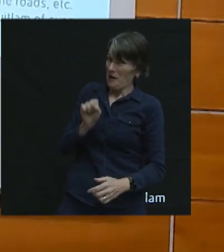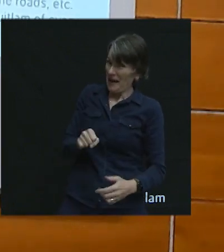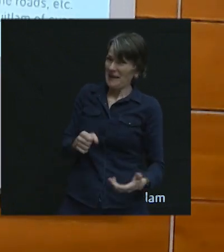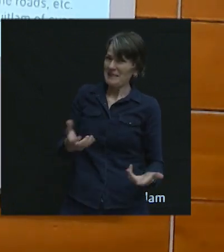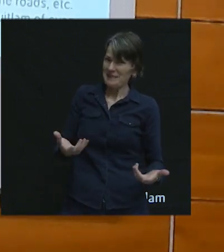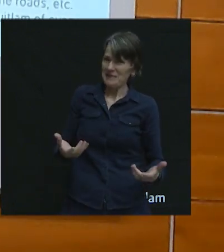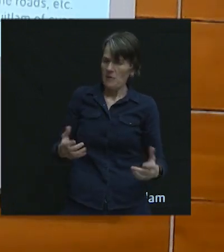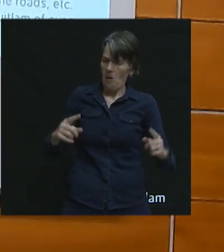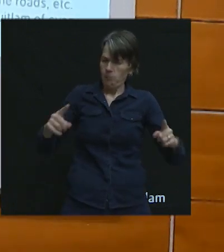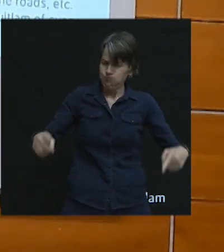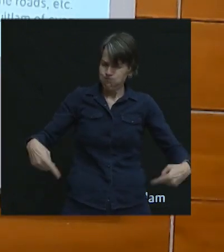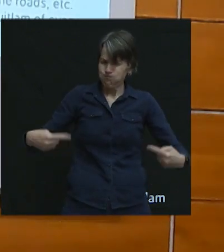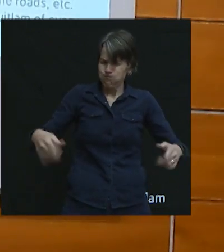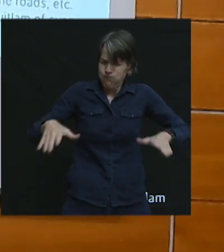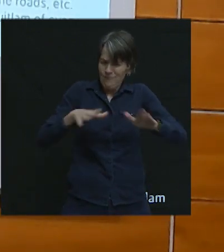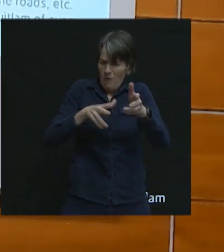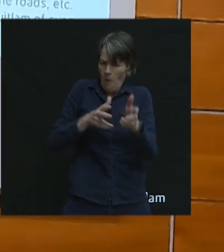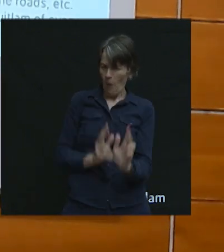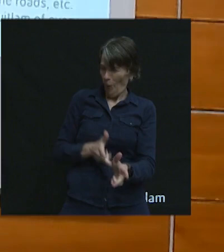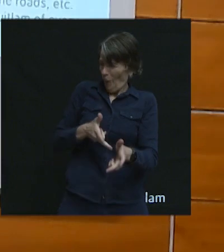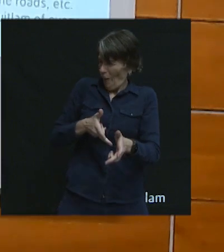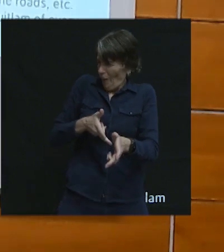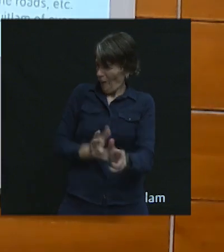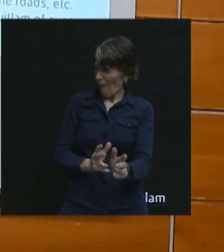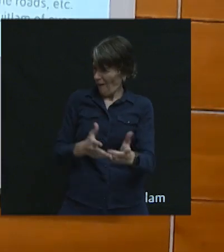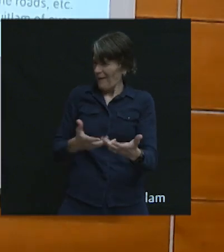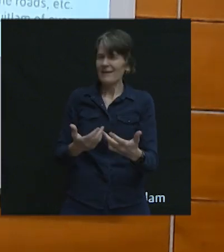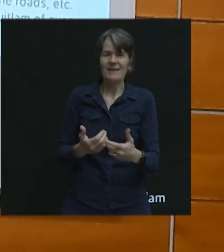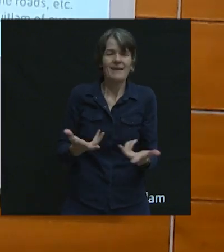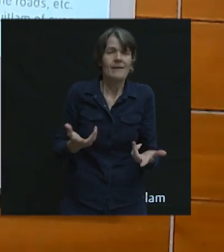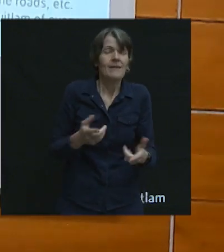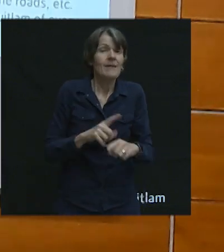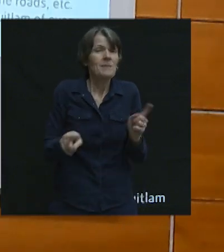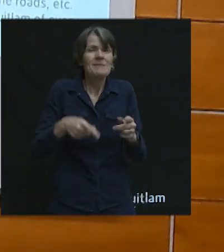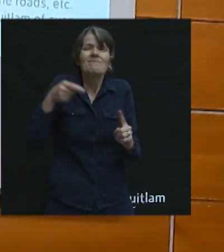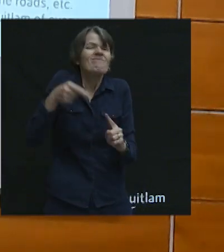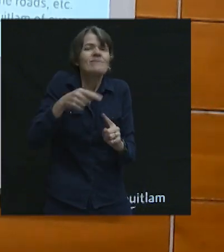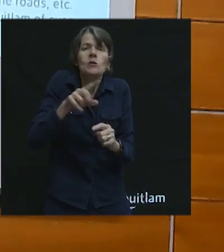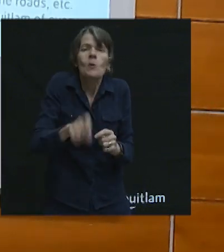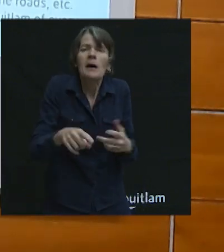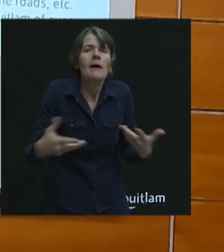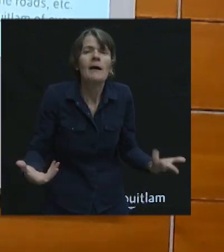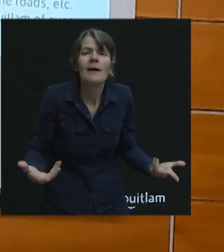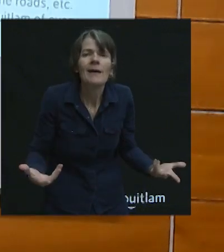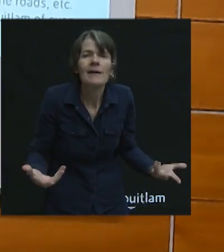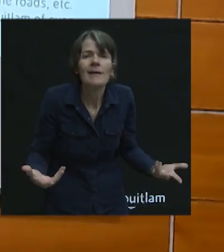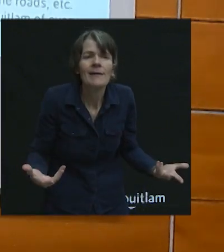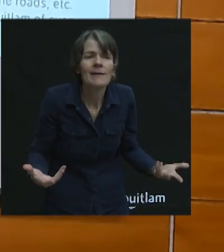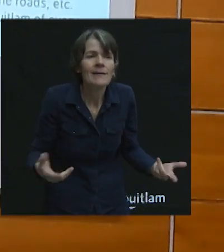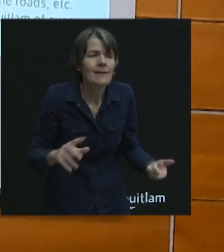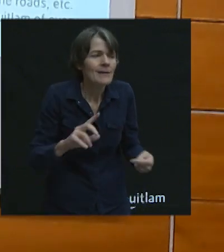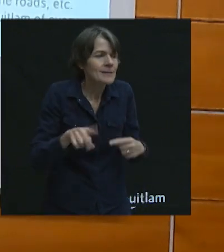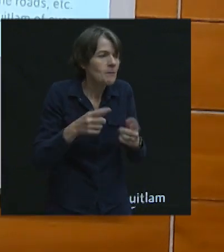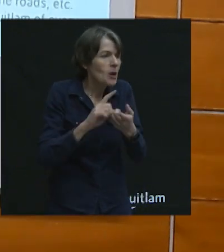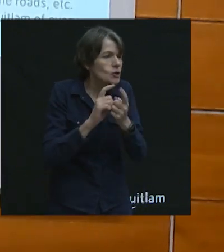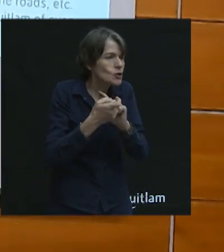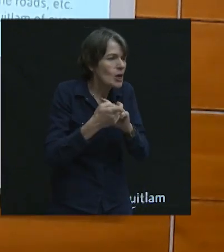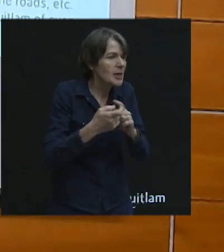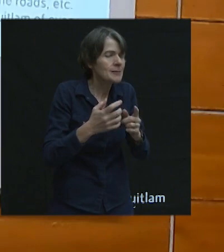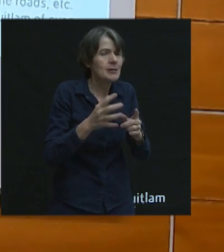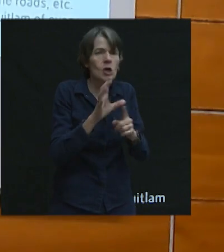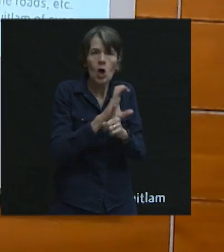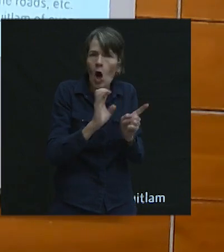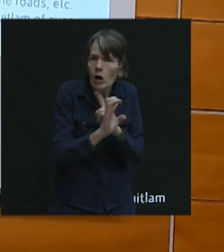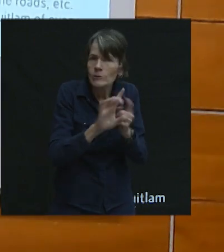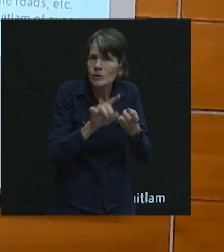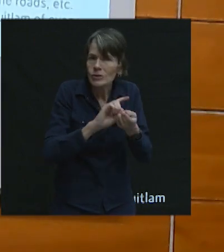It was very cool to see that. But I think, like, the heart of this question is, it's around change in culture and